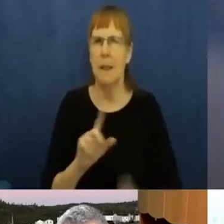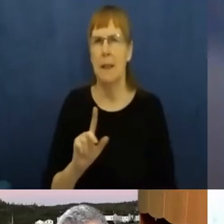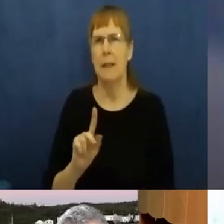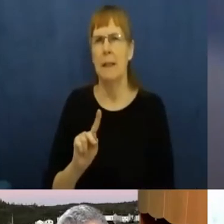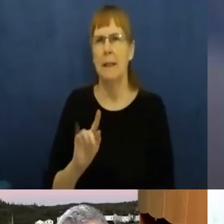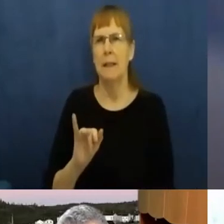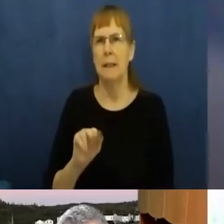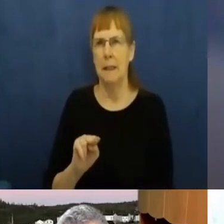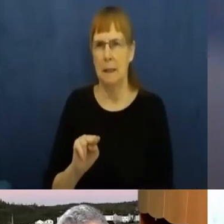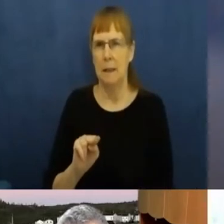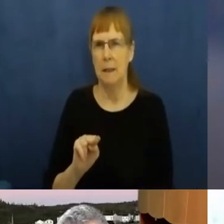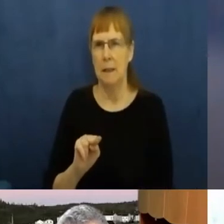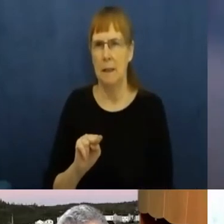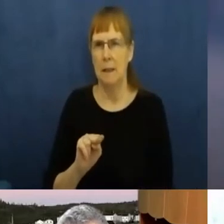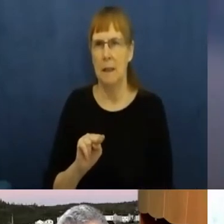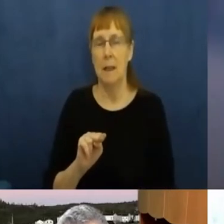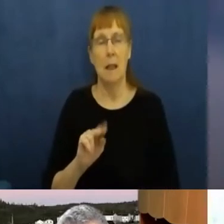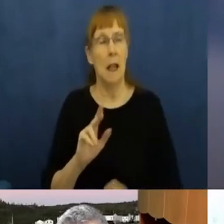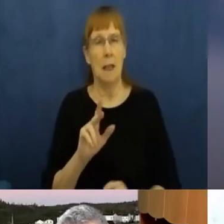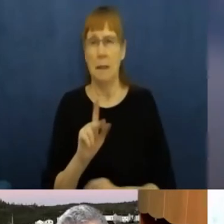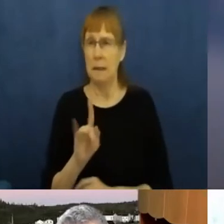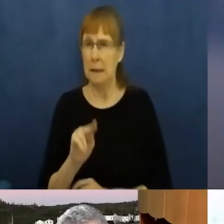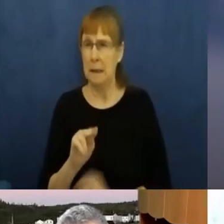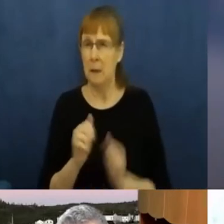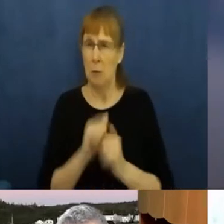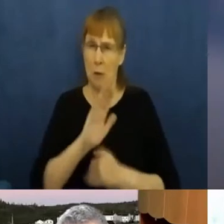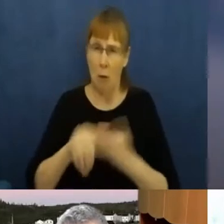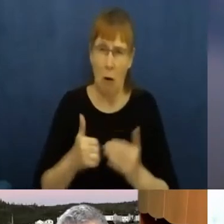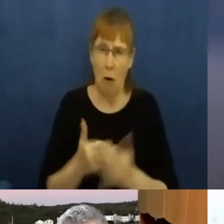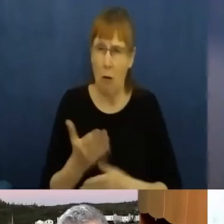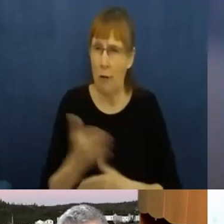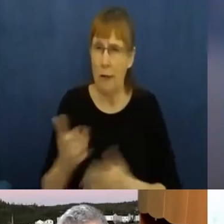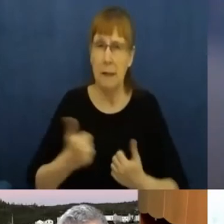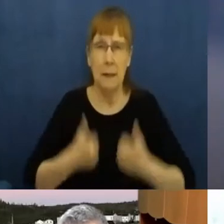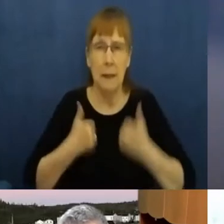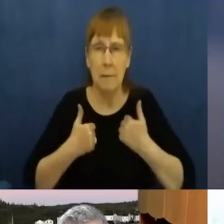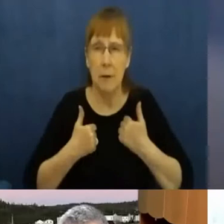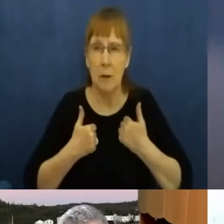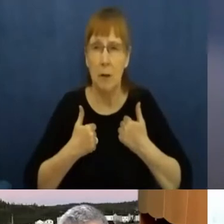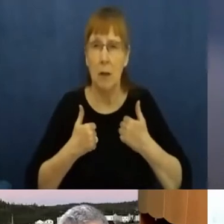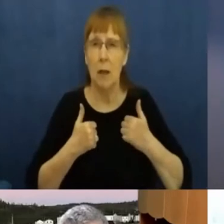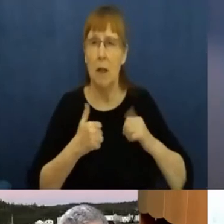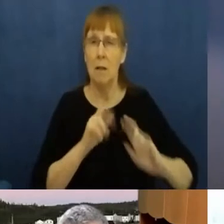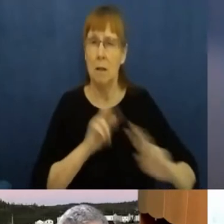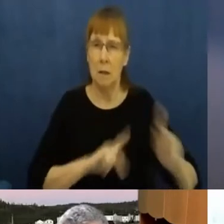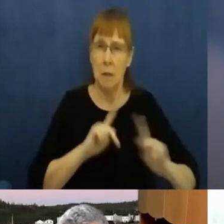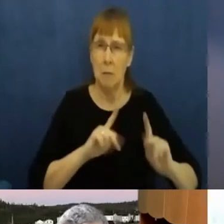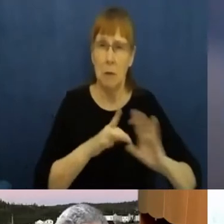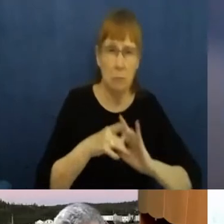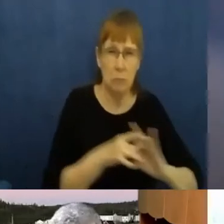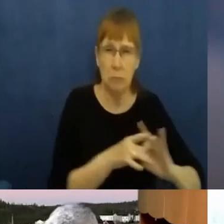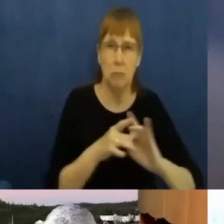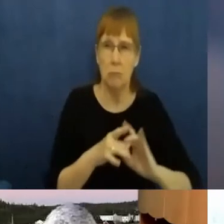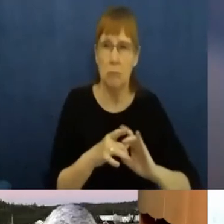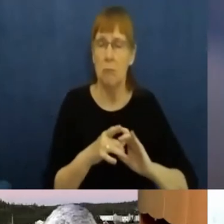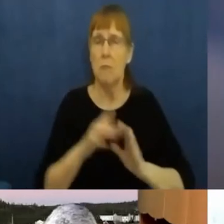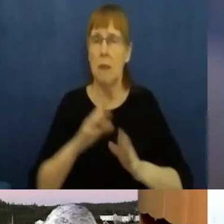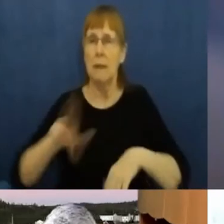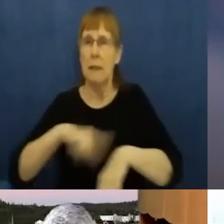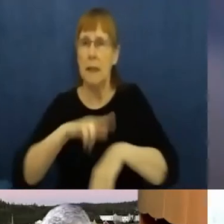And, you know, so I saw this interconnectedness being mobilized to close borders and protect elders.